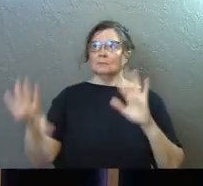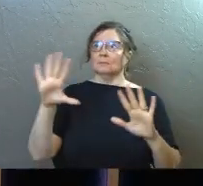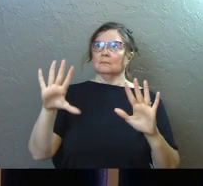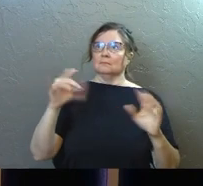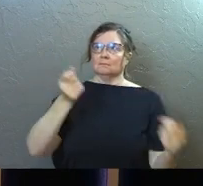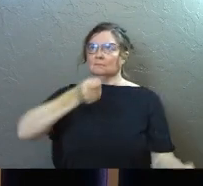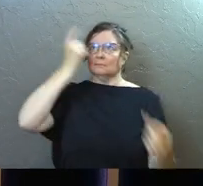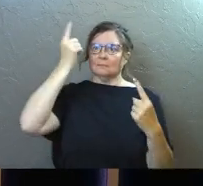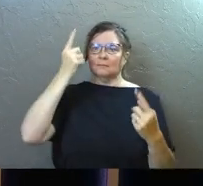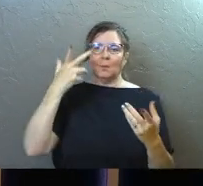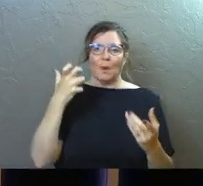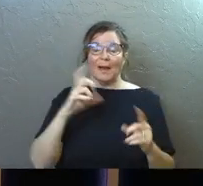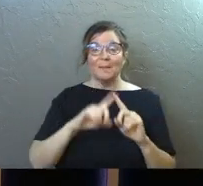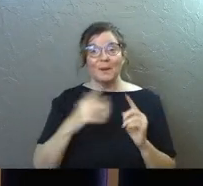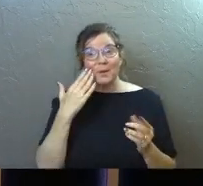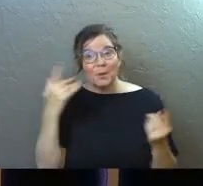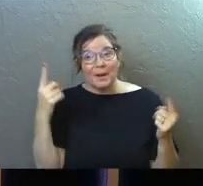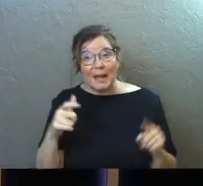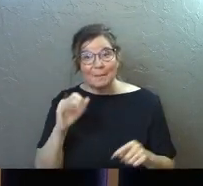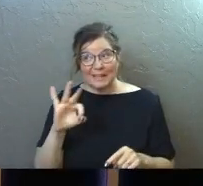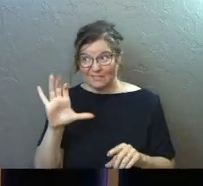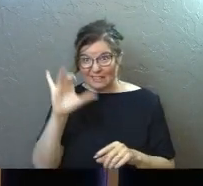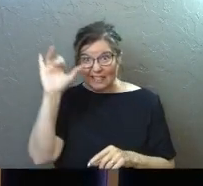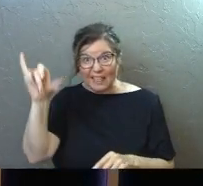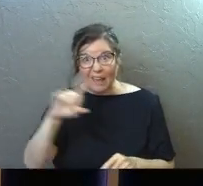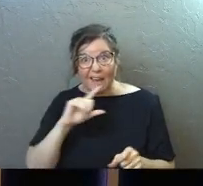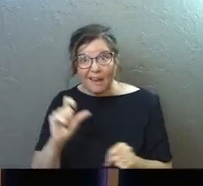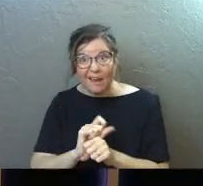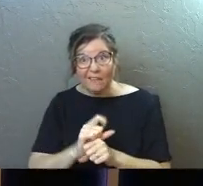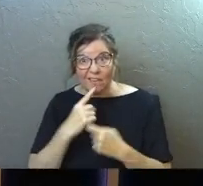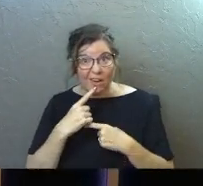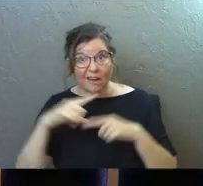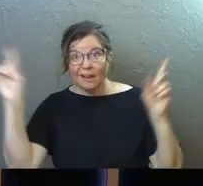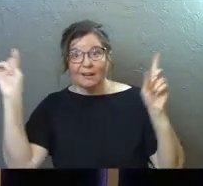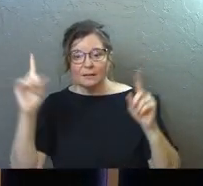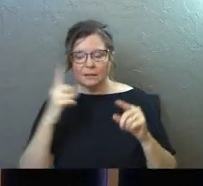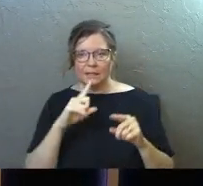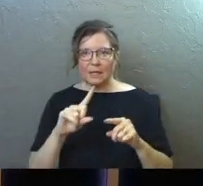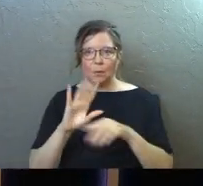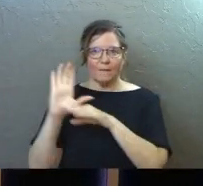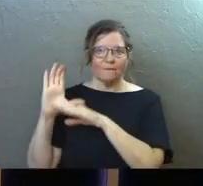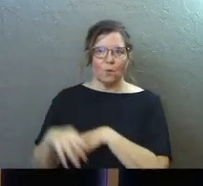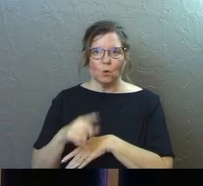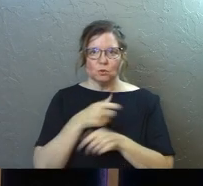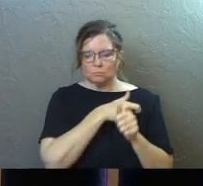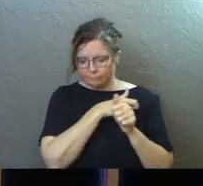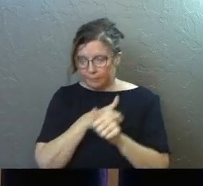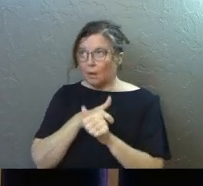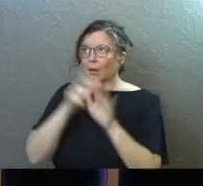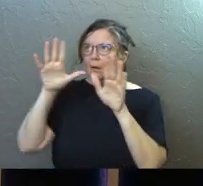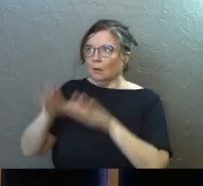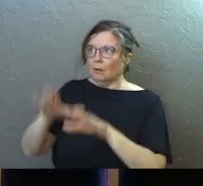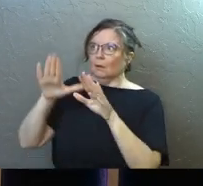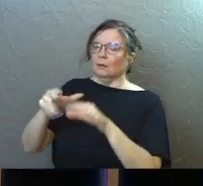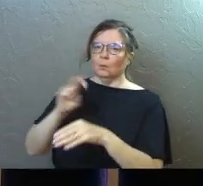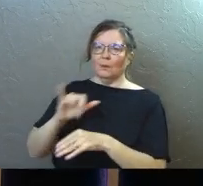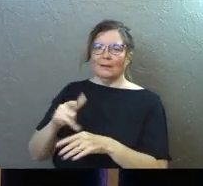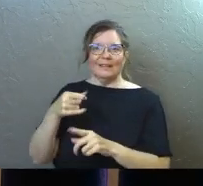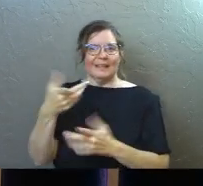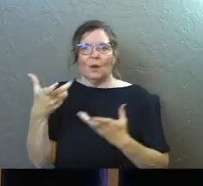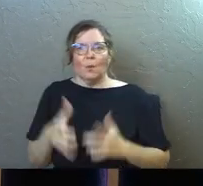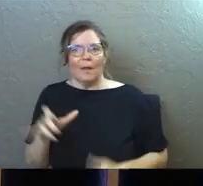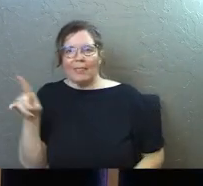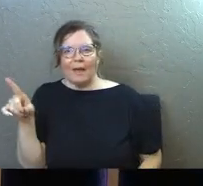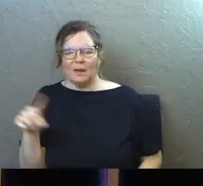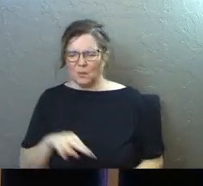is. But do you know what would happen if he did that? He would coerce you to his will, and he does not want to do